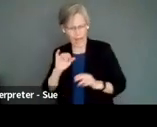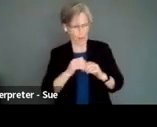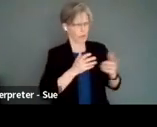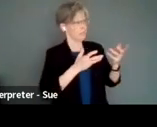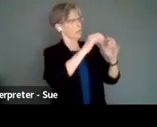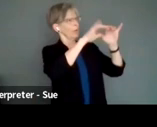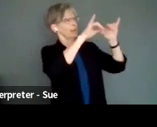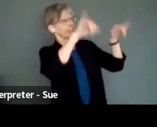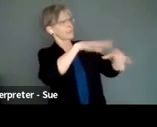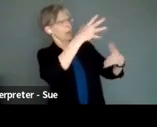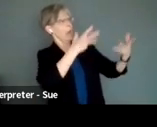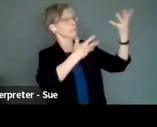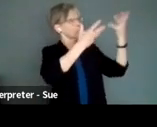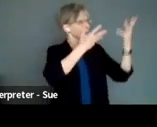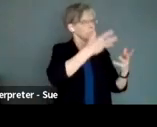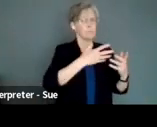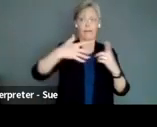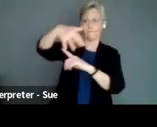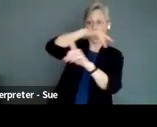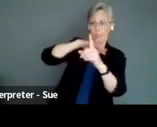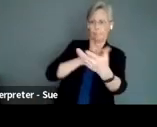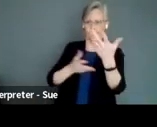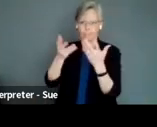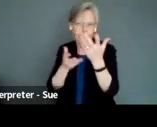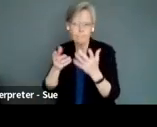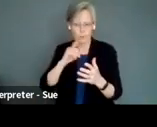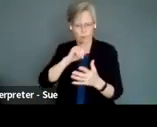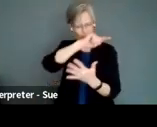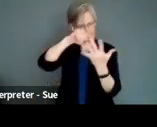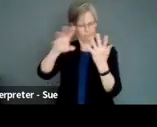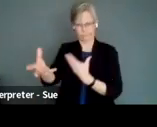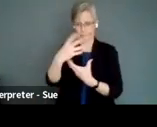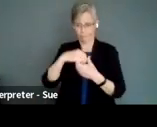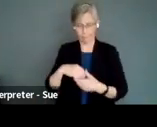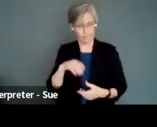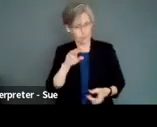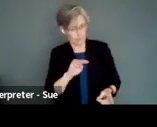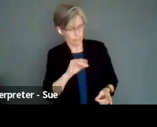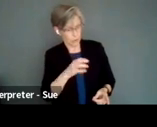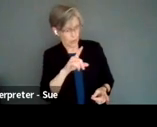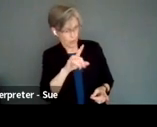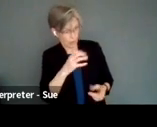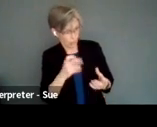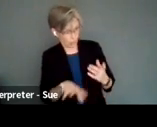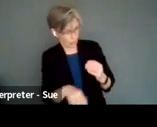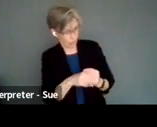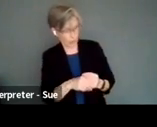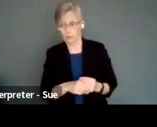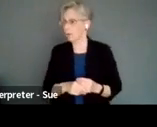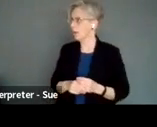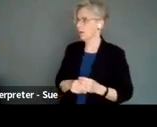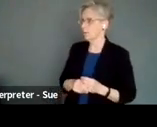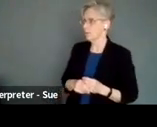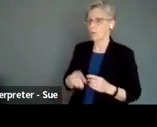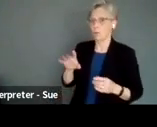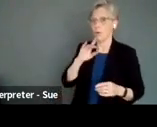the environment, and all of those relationships together. Michelle, do you want to add to that? No, the only thing I